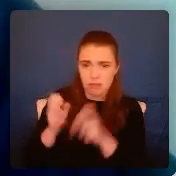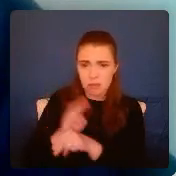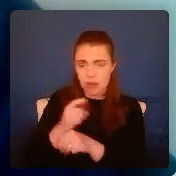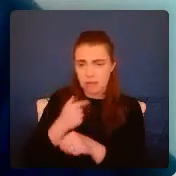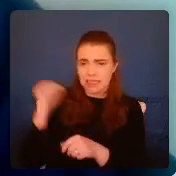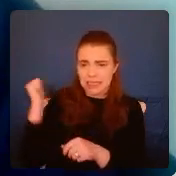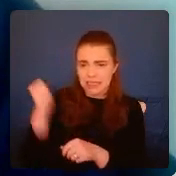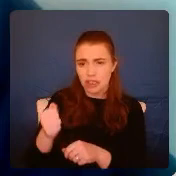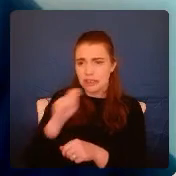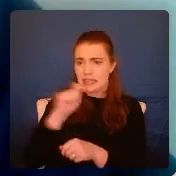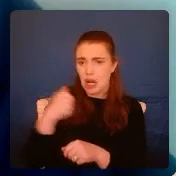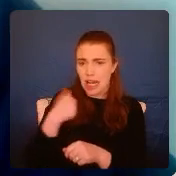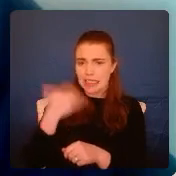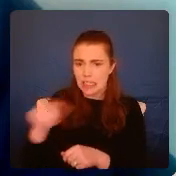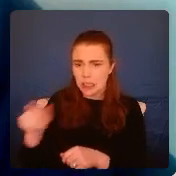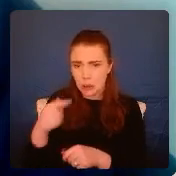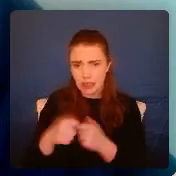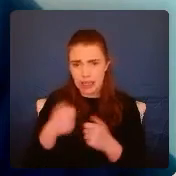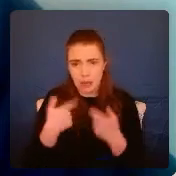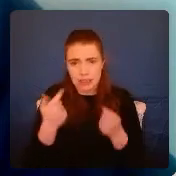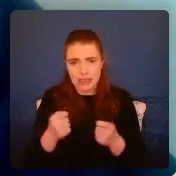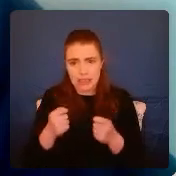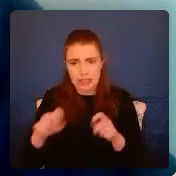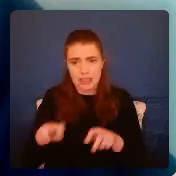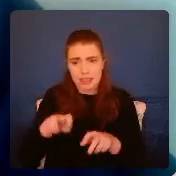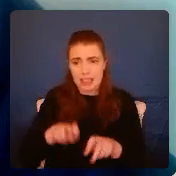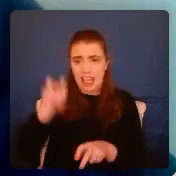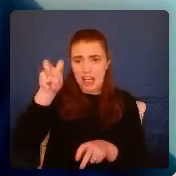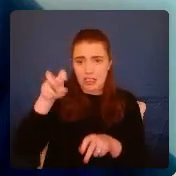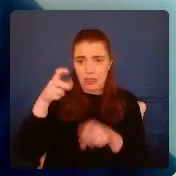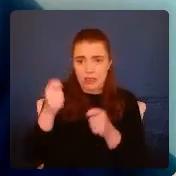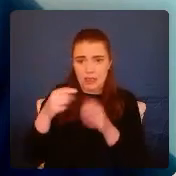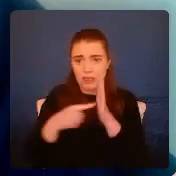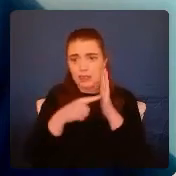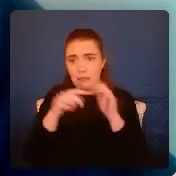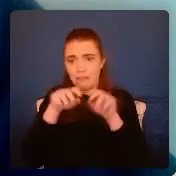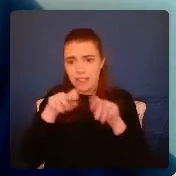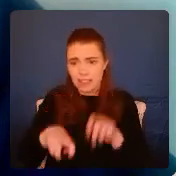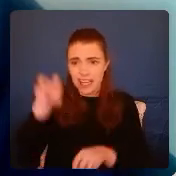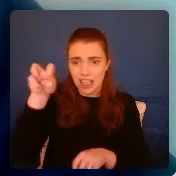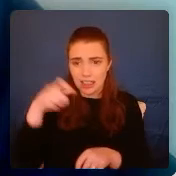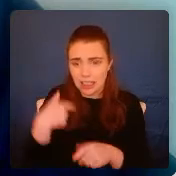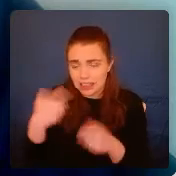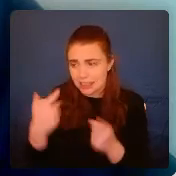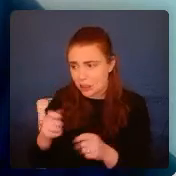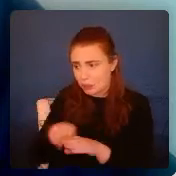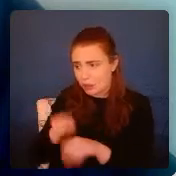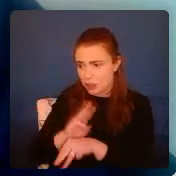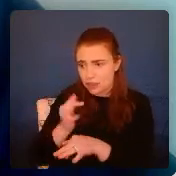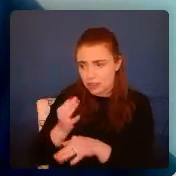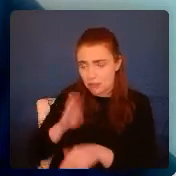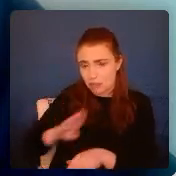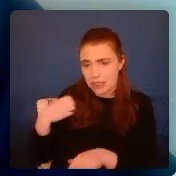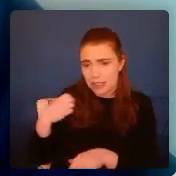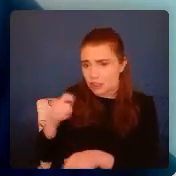her and I'd sit at the top of the stairs and stop my brothers and sisters going down to see what was wrong. All I wanted to do was cry, but I had to be strong